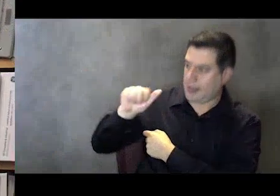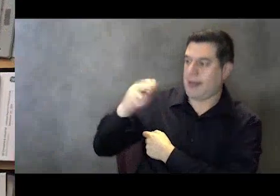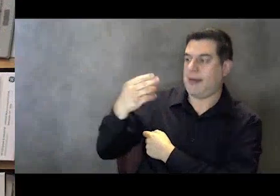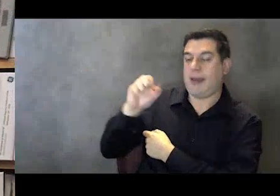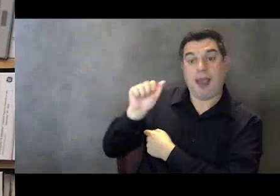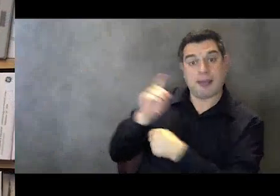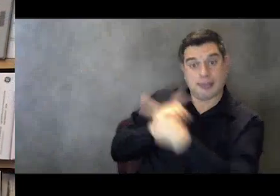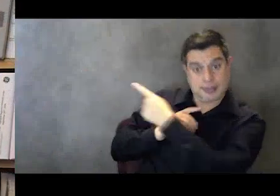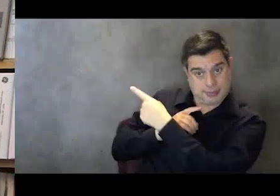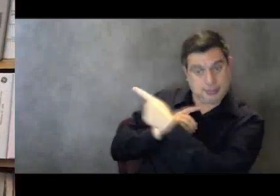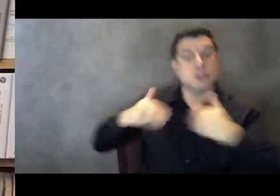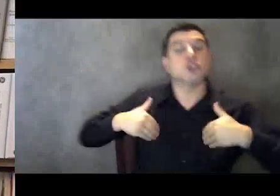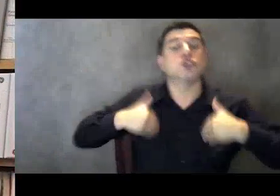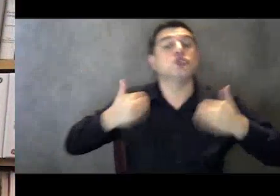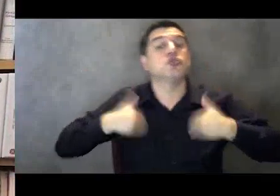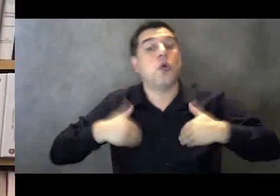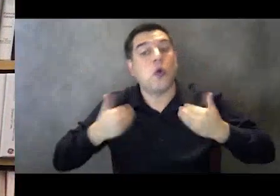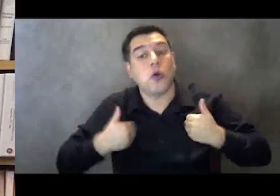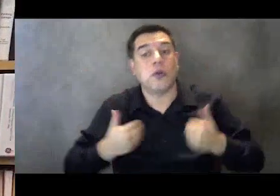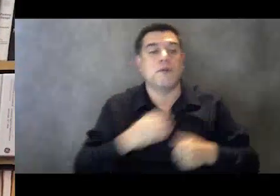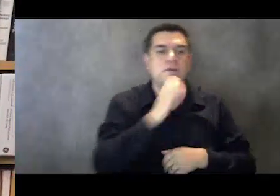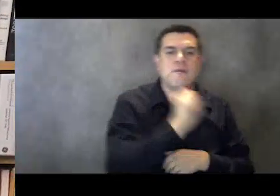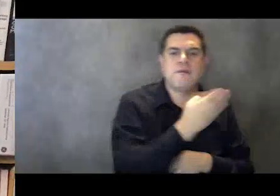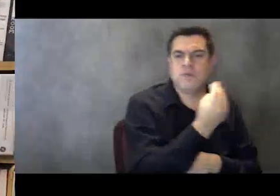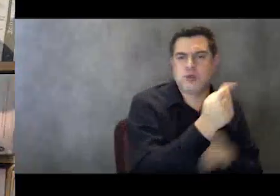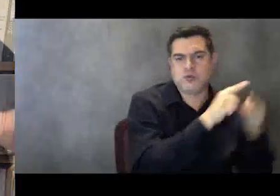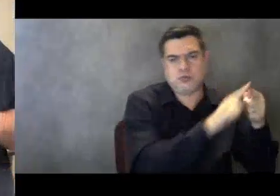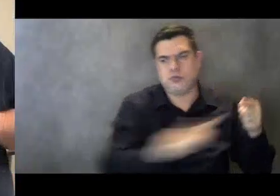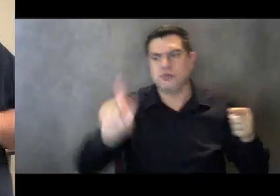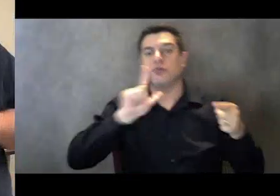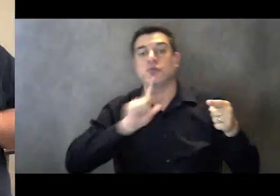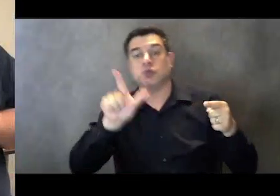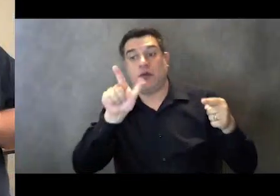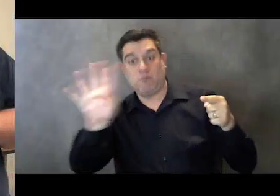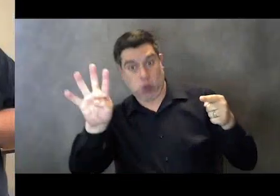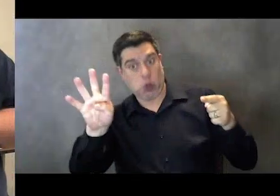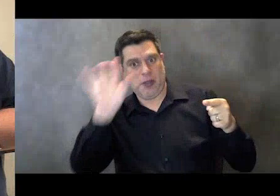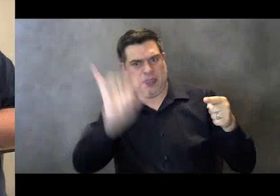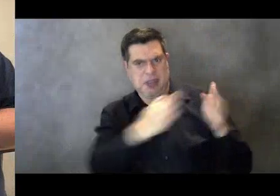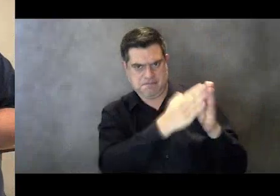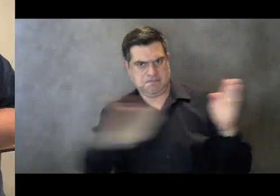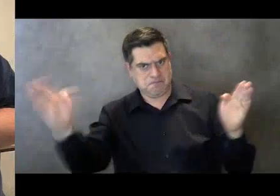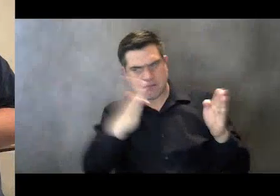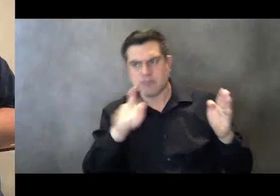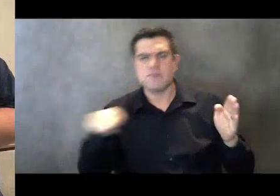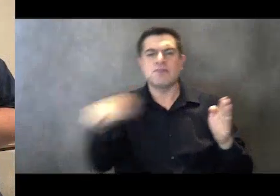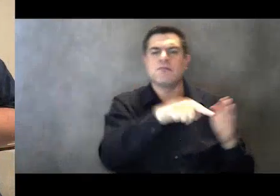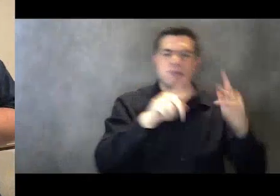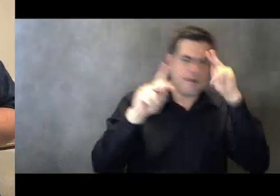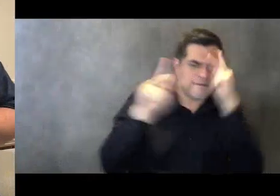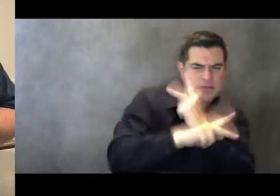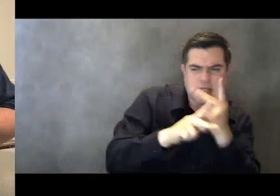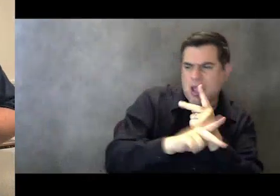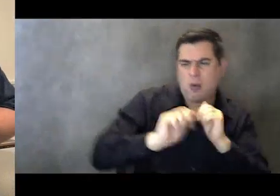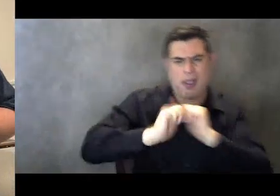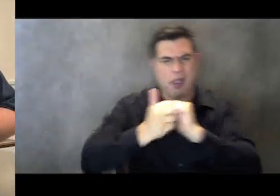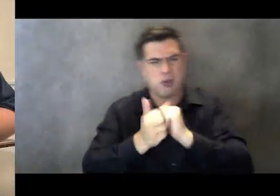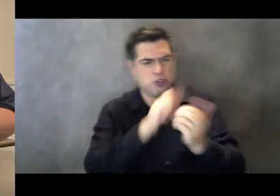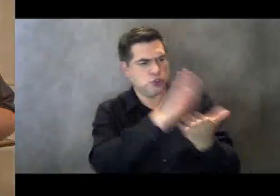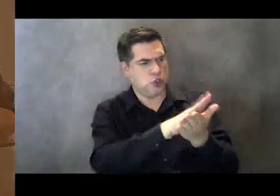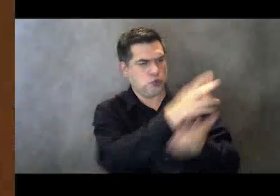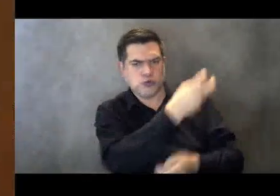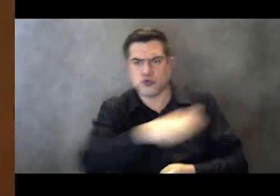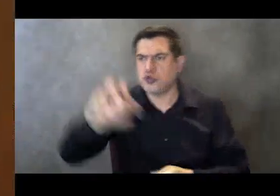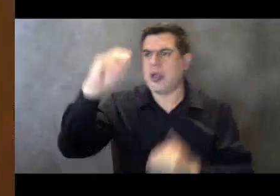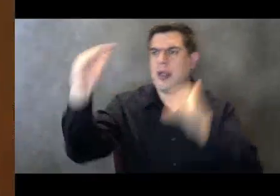as they navigate the transition from school to adult life. This program provides both in